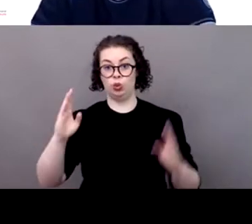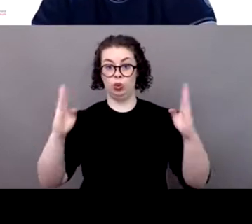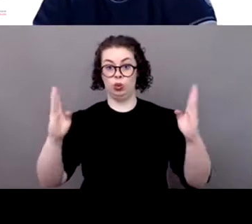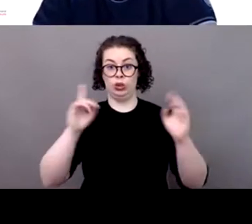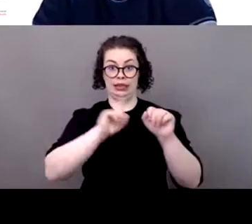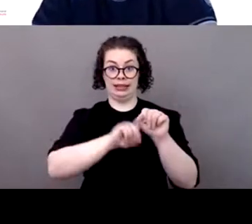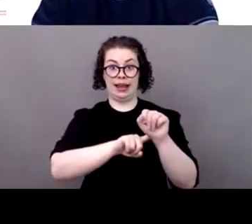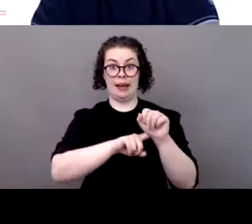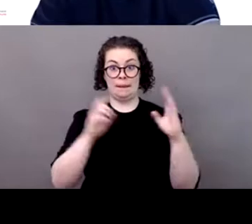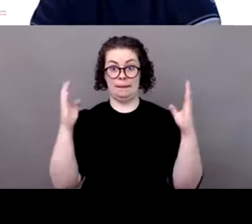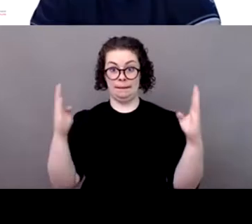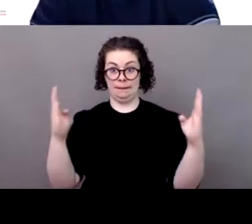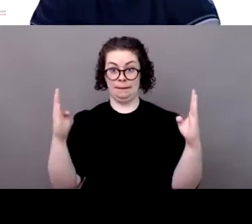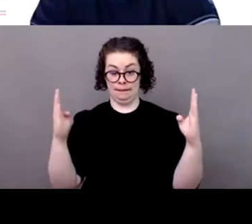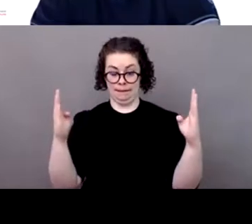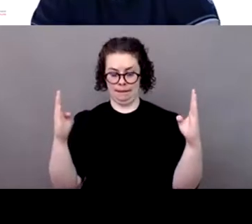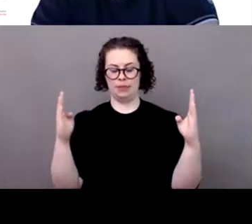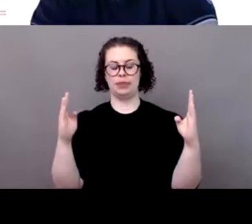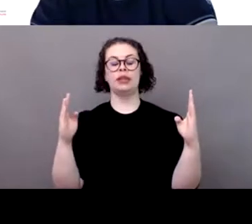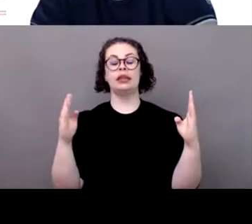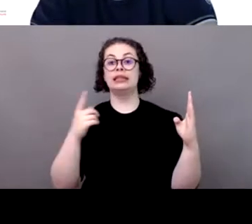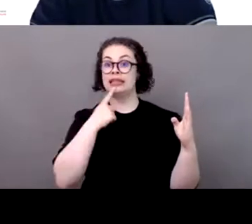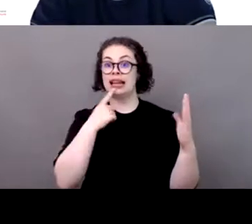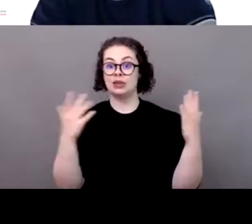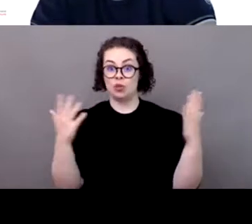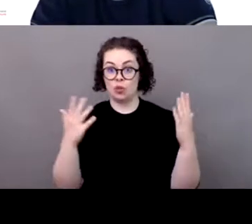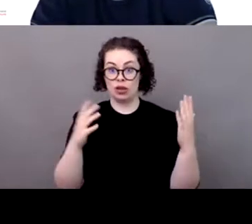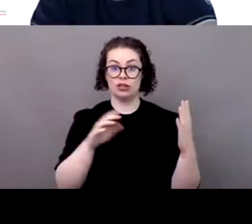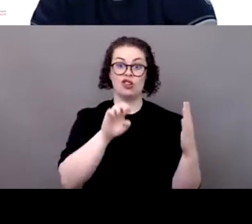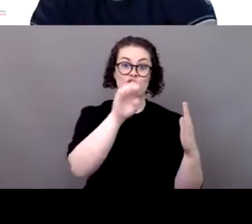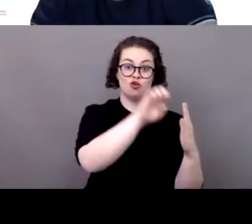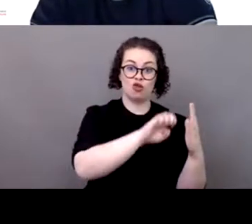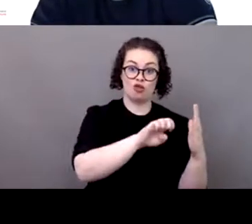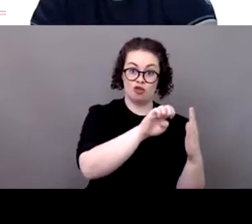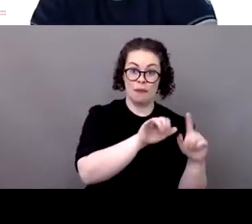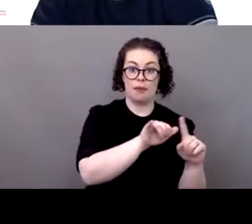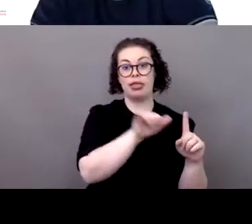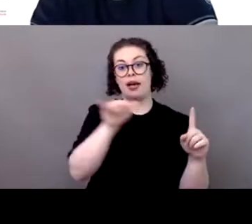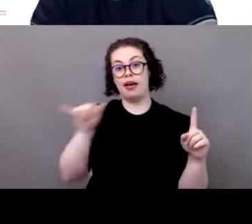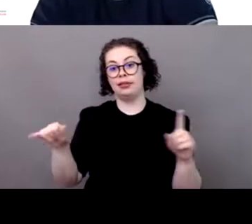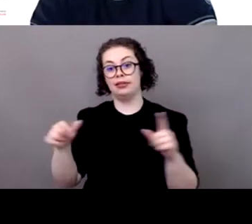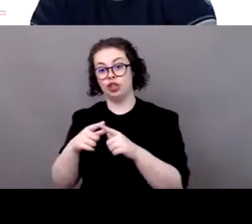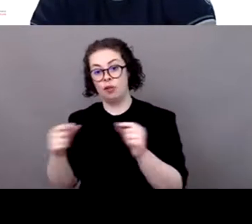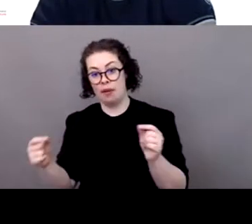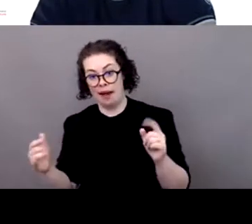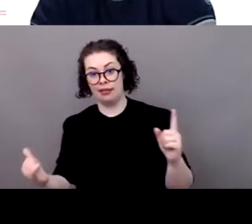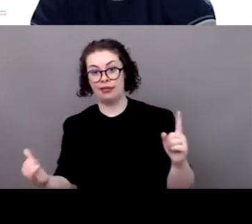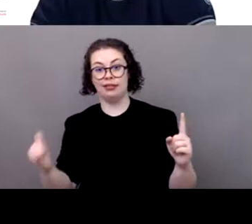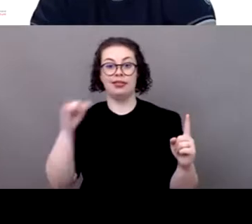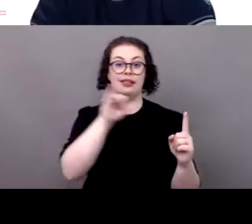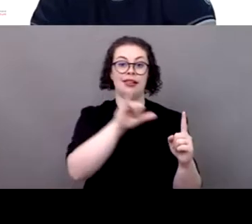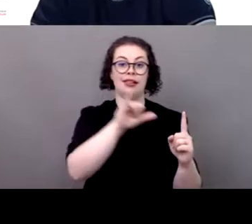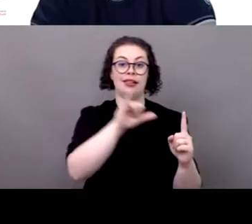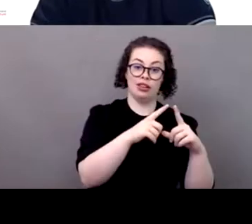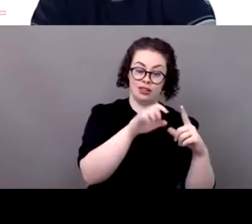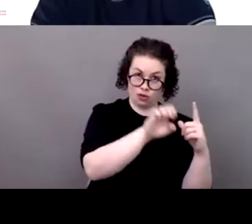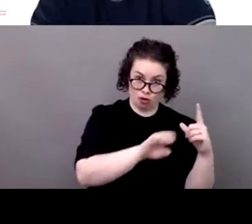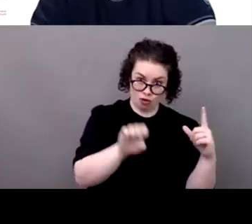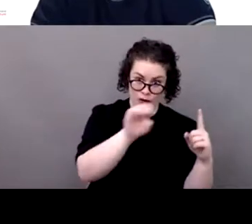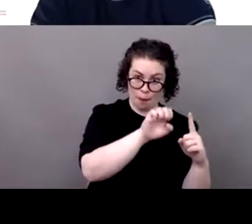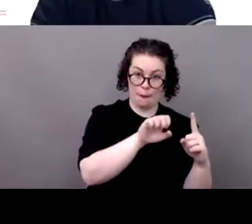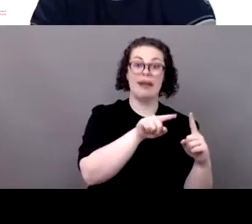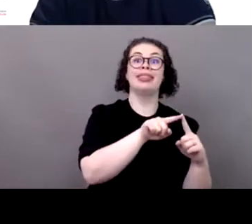what I've understood, it's going to be Europe, then Japan, then flying back to Europe, and then